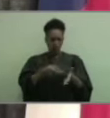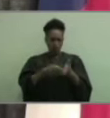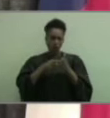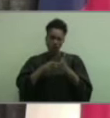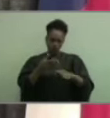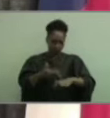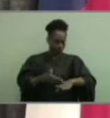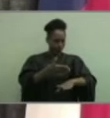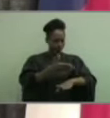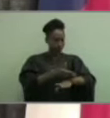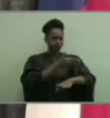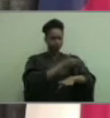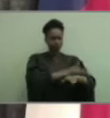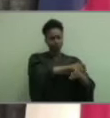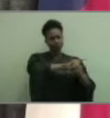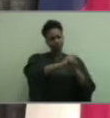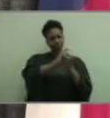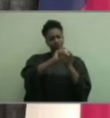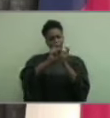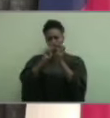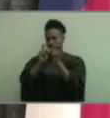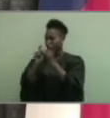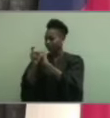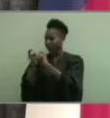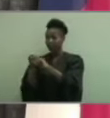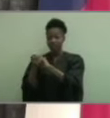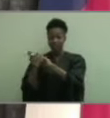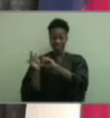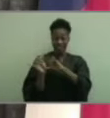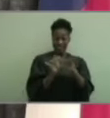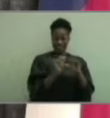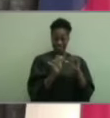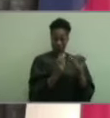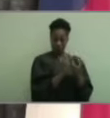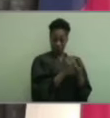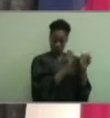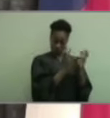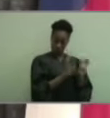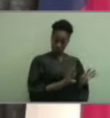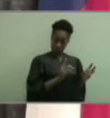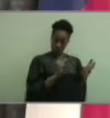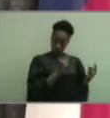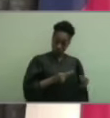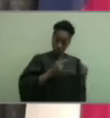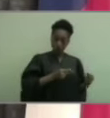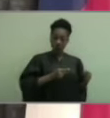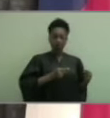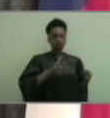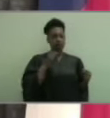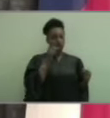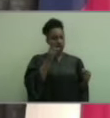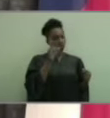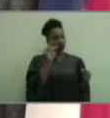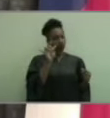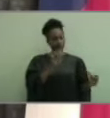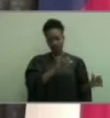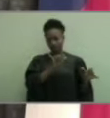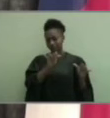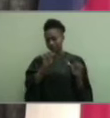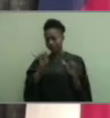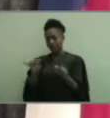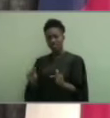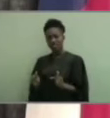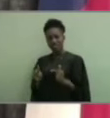Just as with these weather events and crises, you can expect to encounter changes and